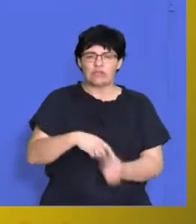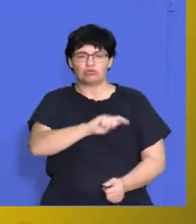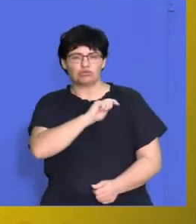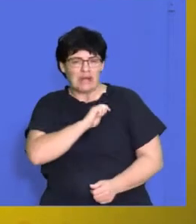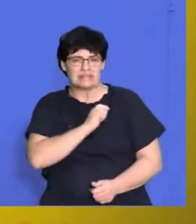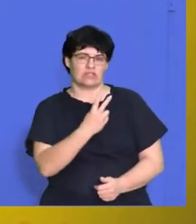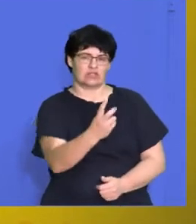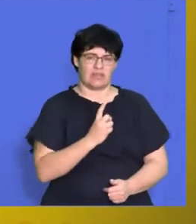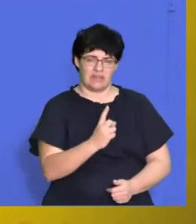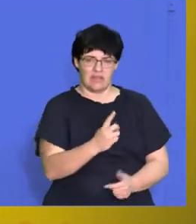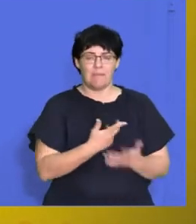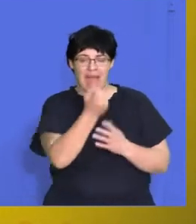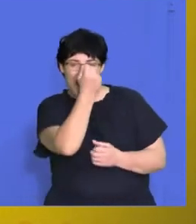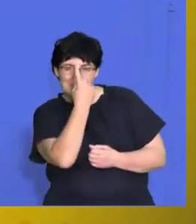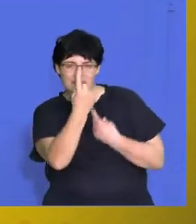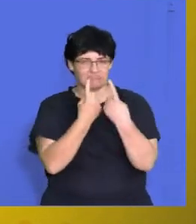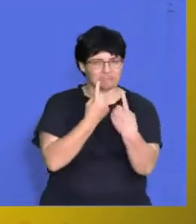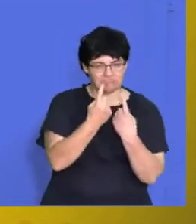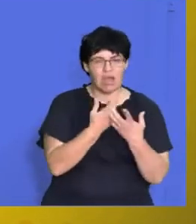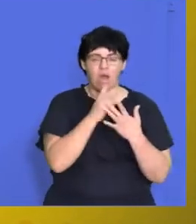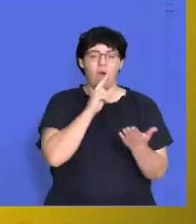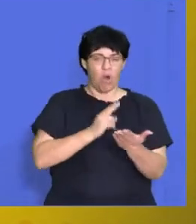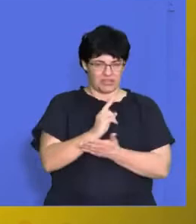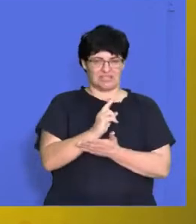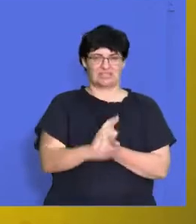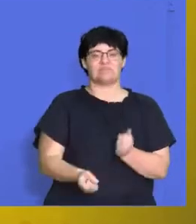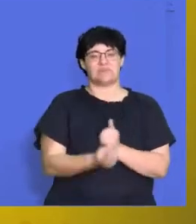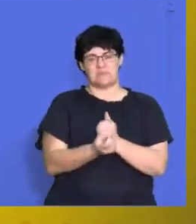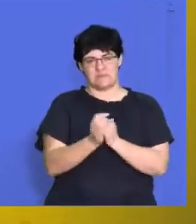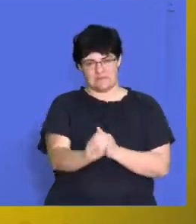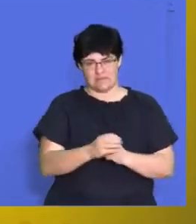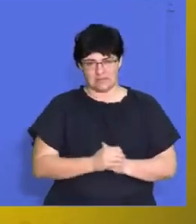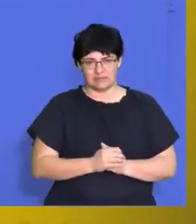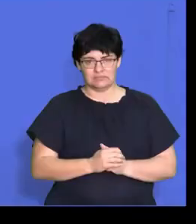and understanding and honesty to the table.